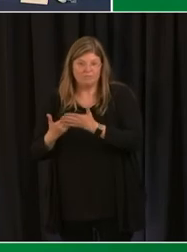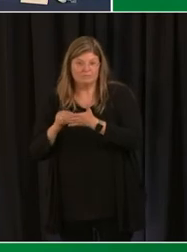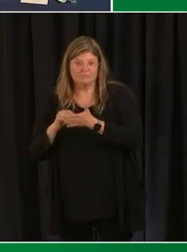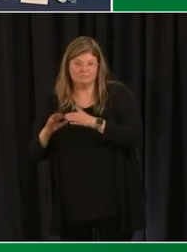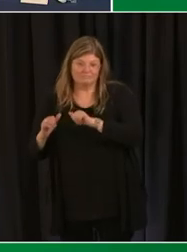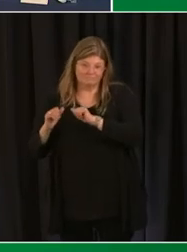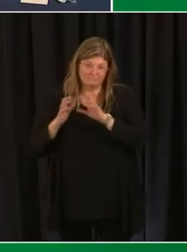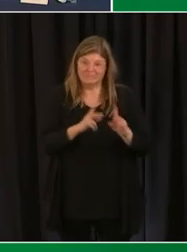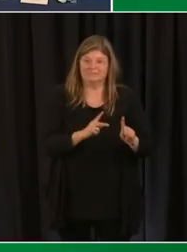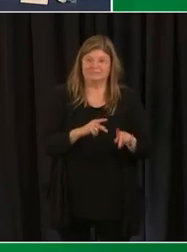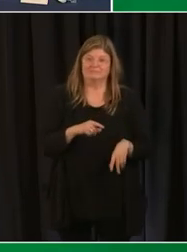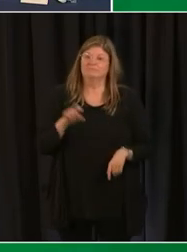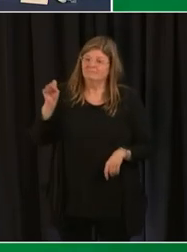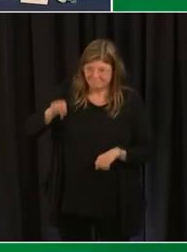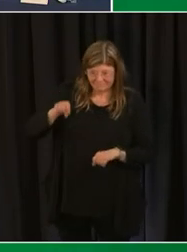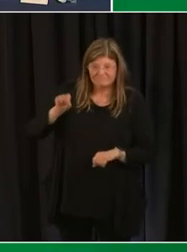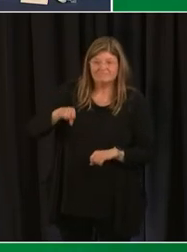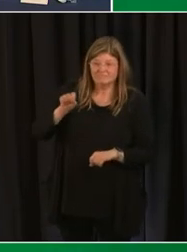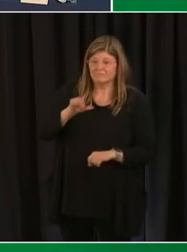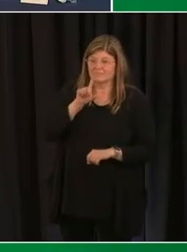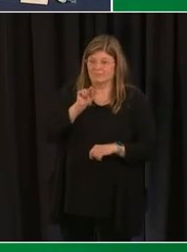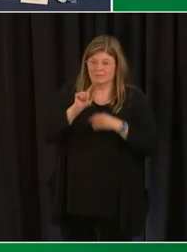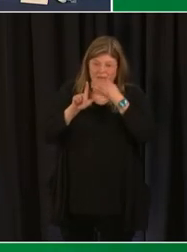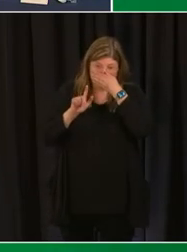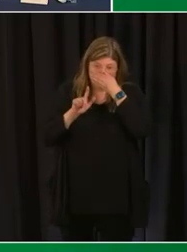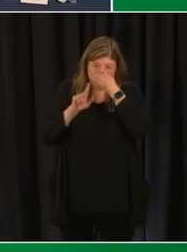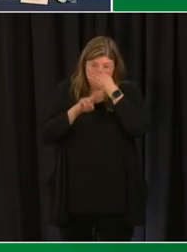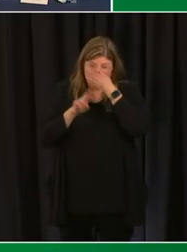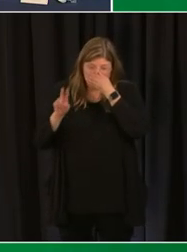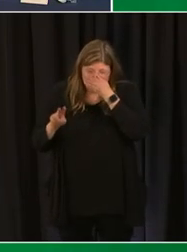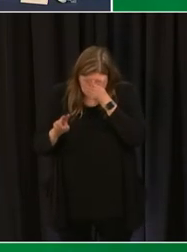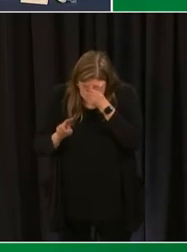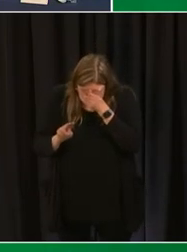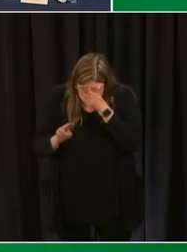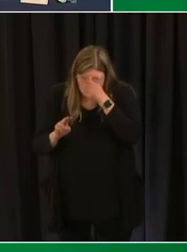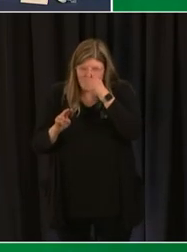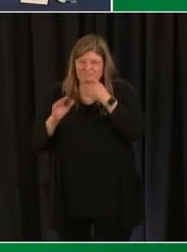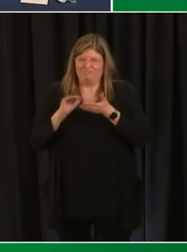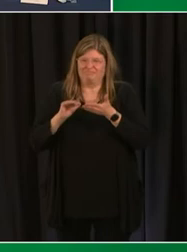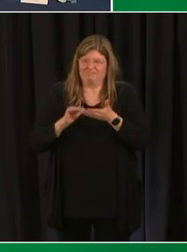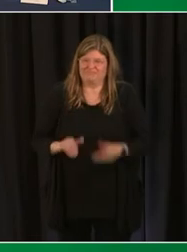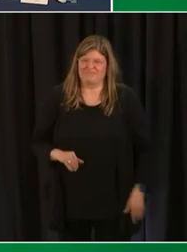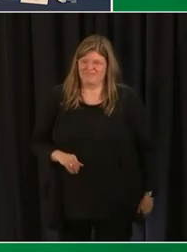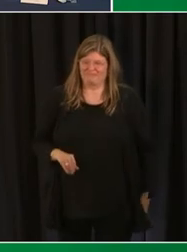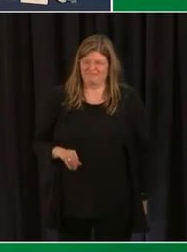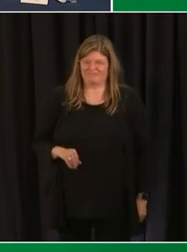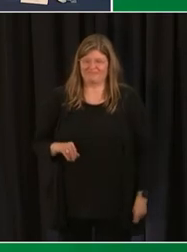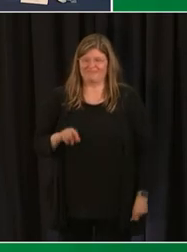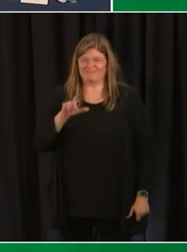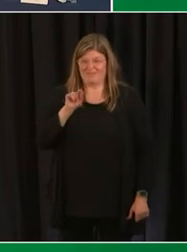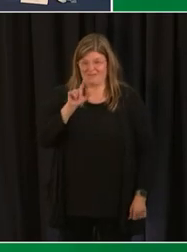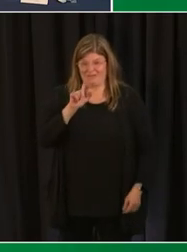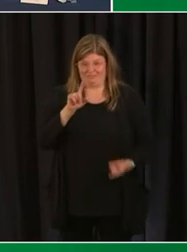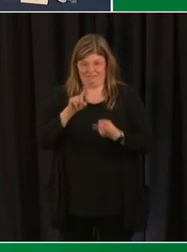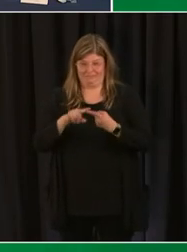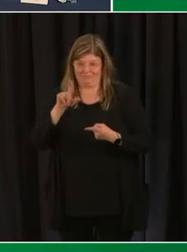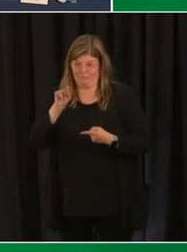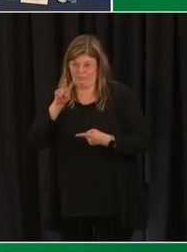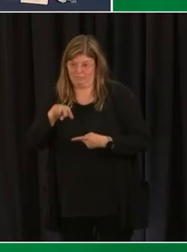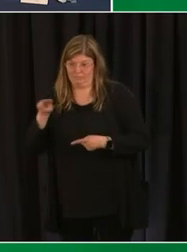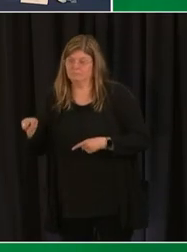yes so for the 21 22 school year the expectation is that all students are in person